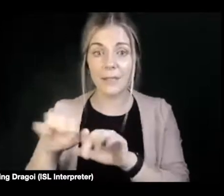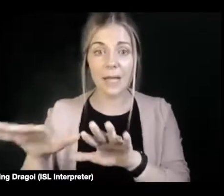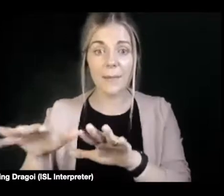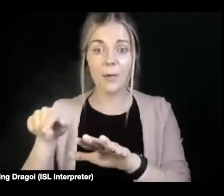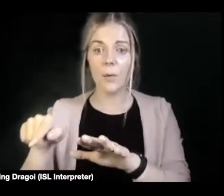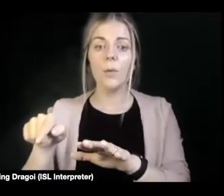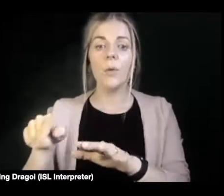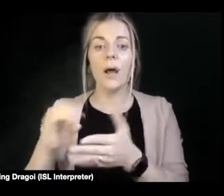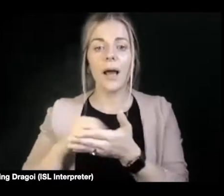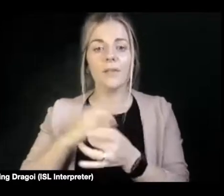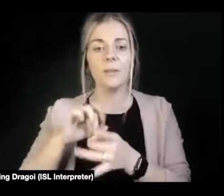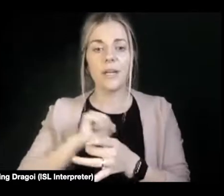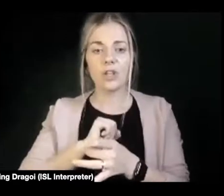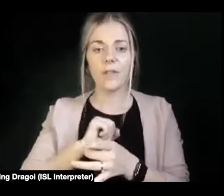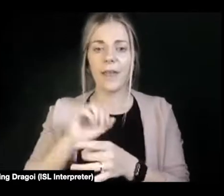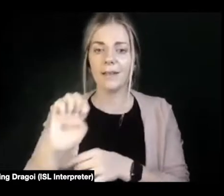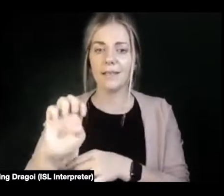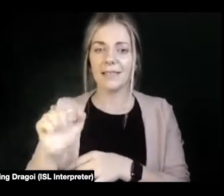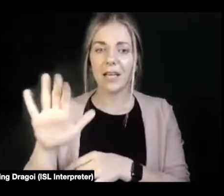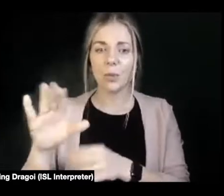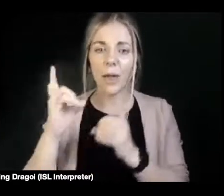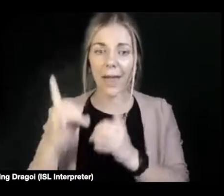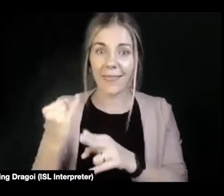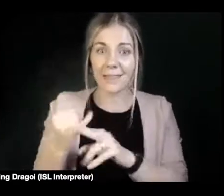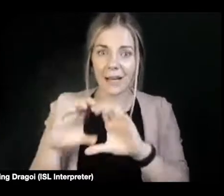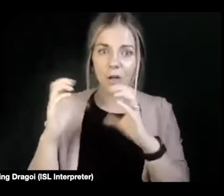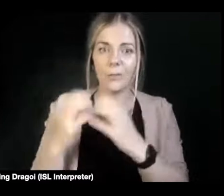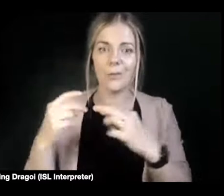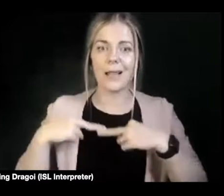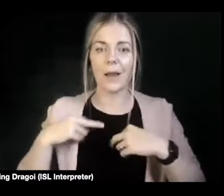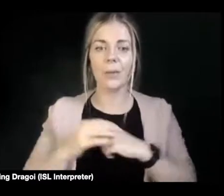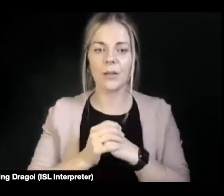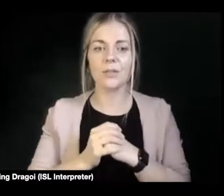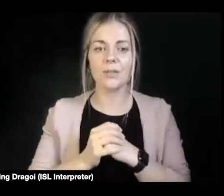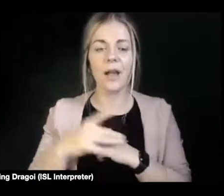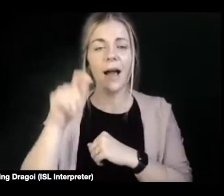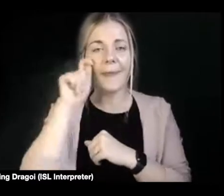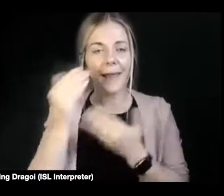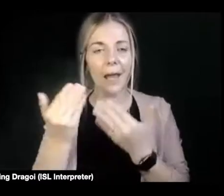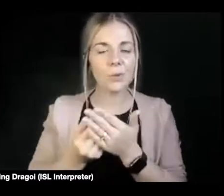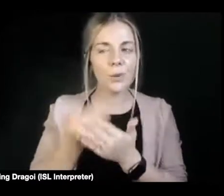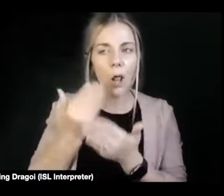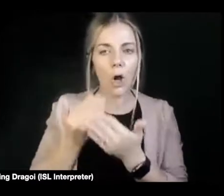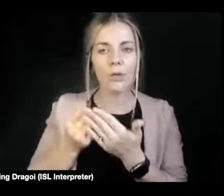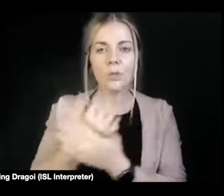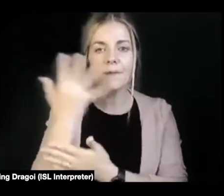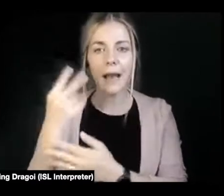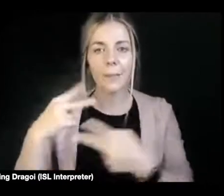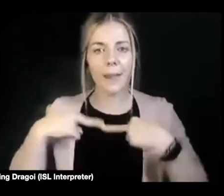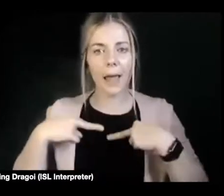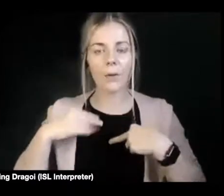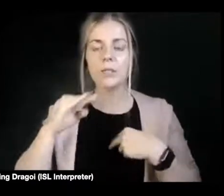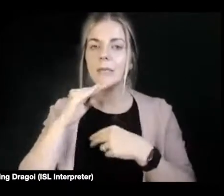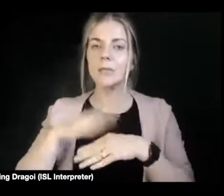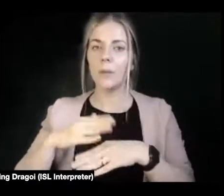sexual health in our community's language. I think with learning to develop the language, we are empowered to explore sex